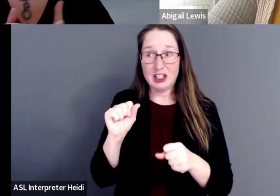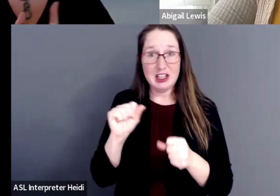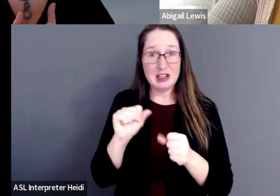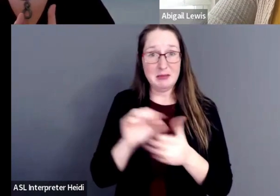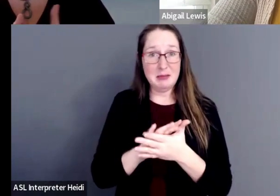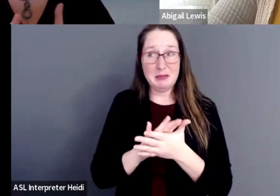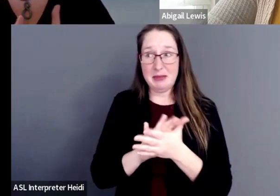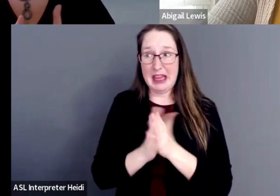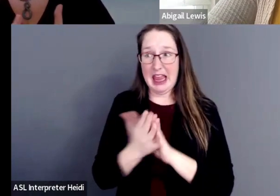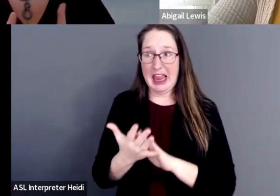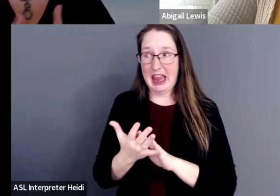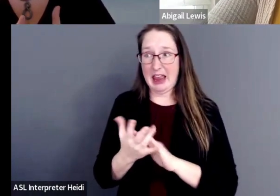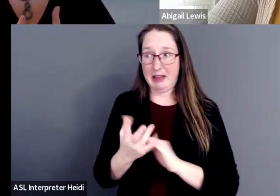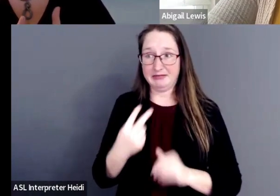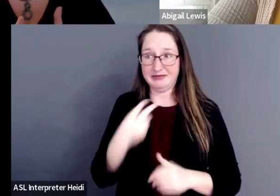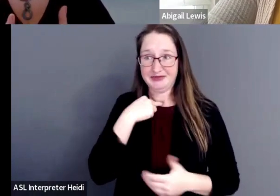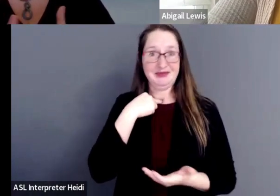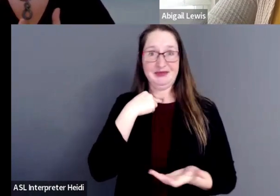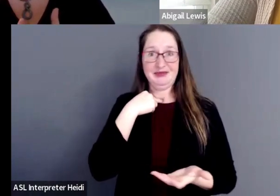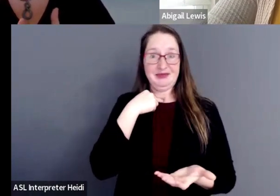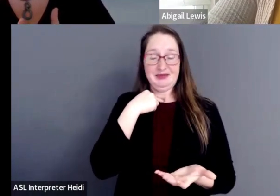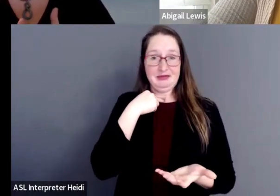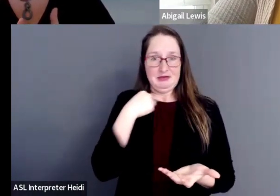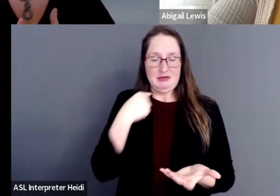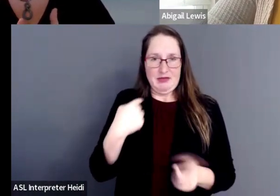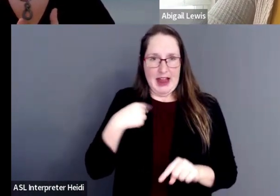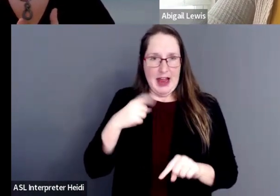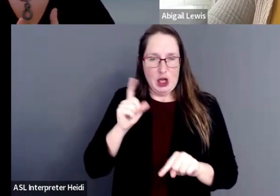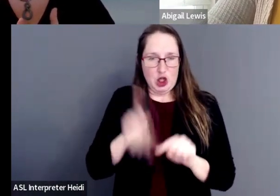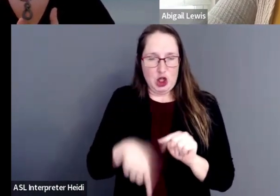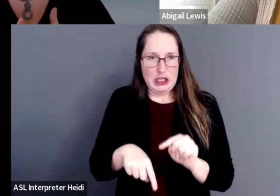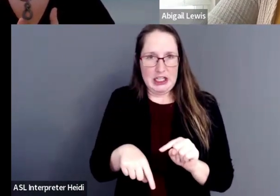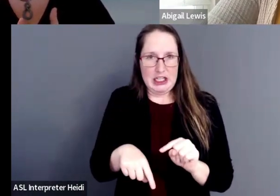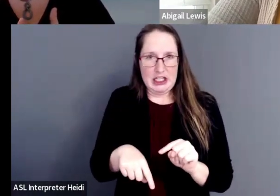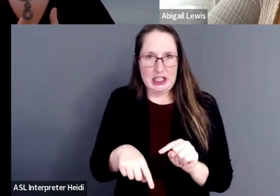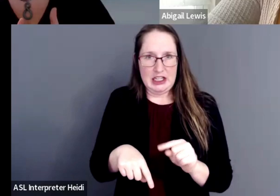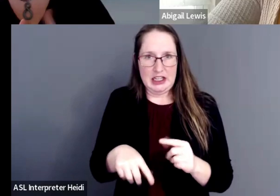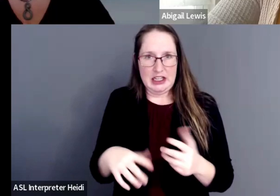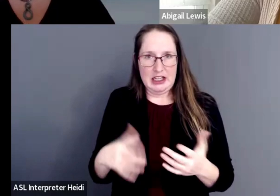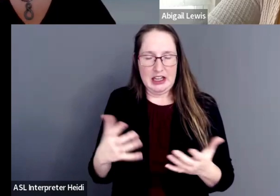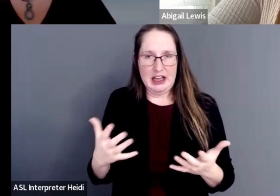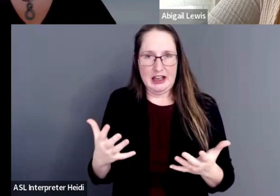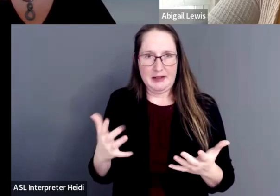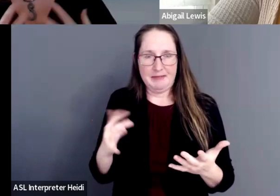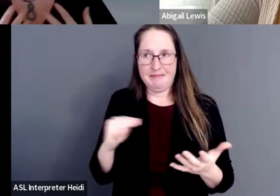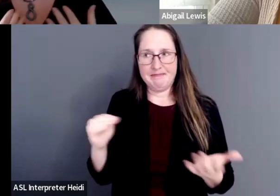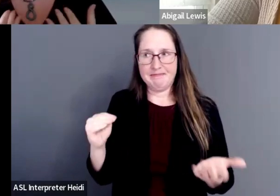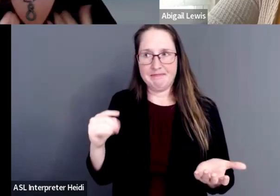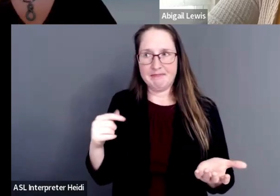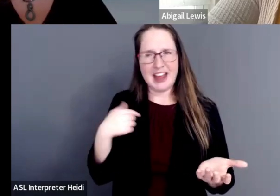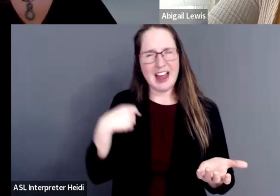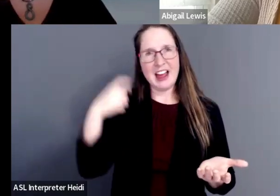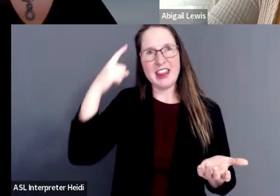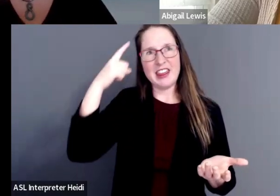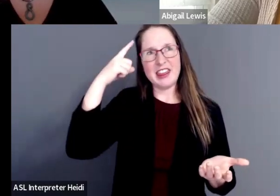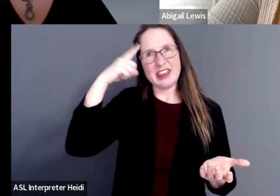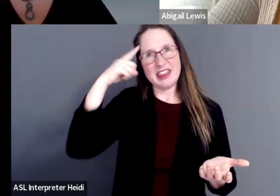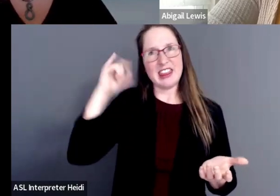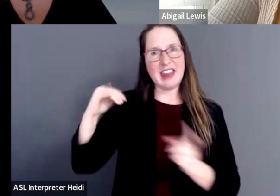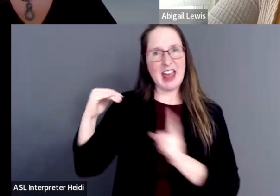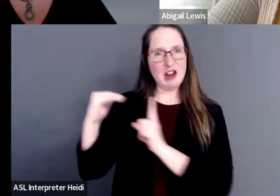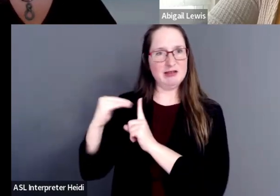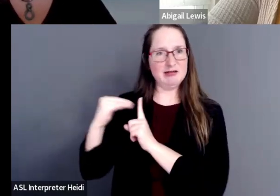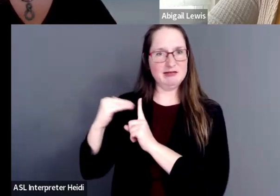standstill. just could not even, I think I was reminded of my